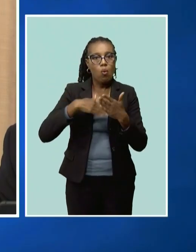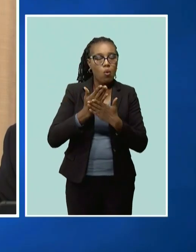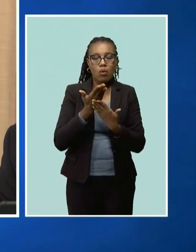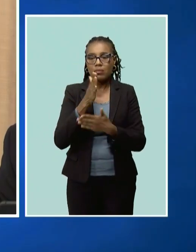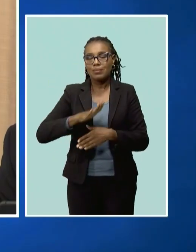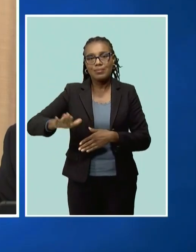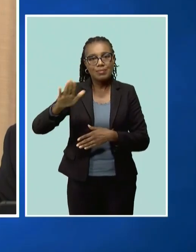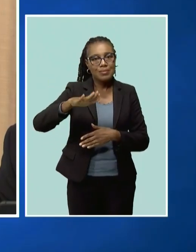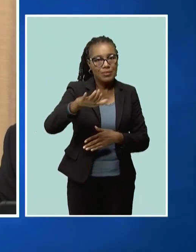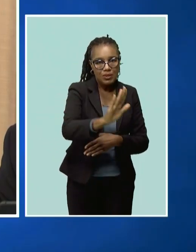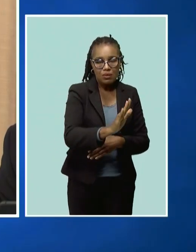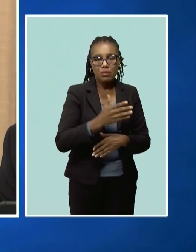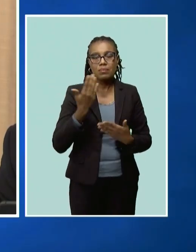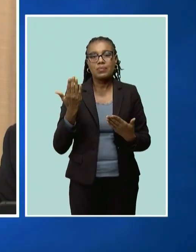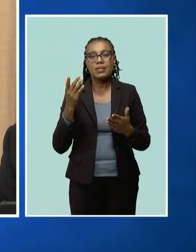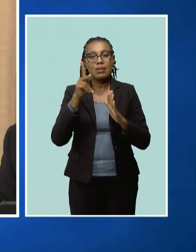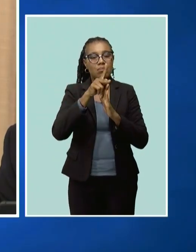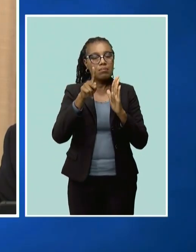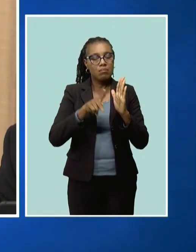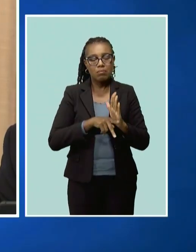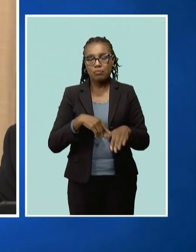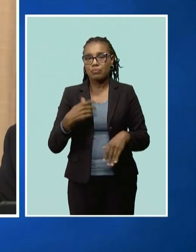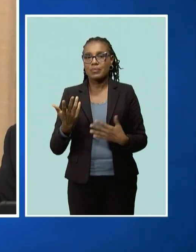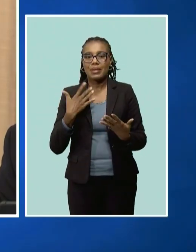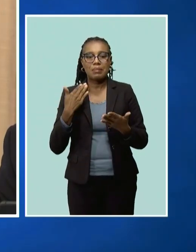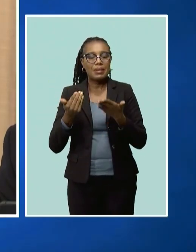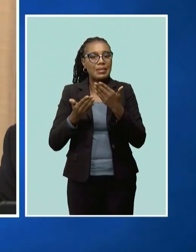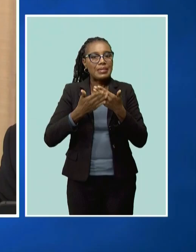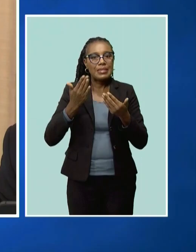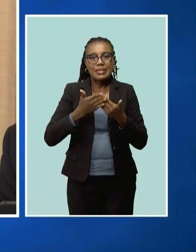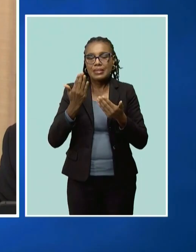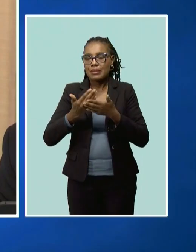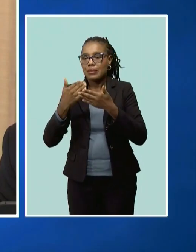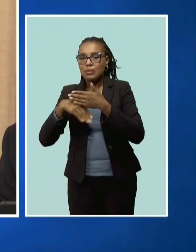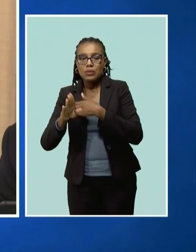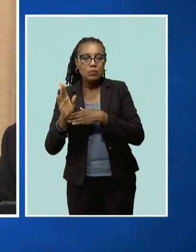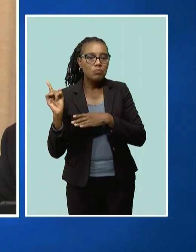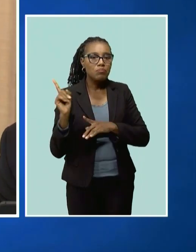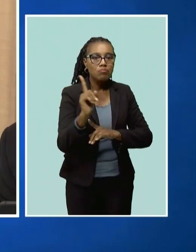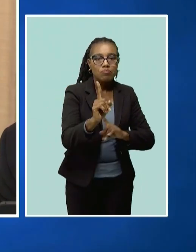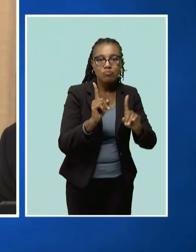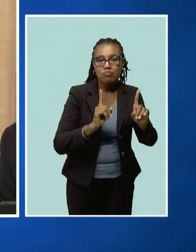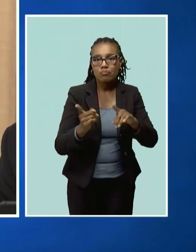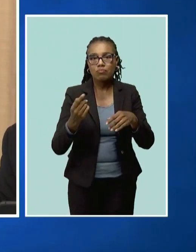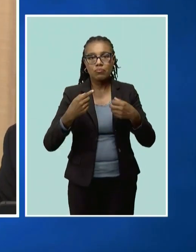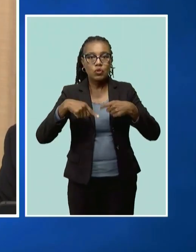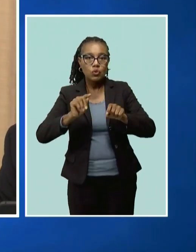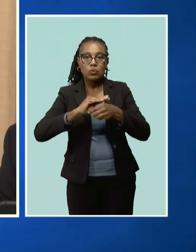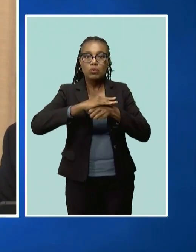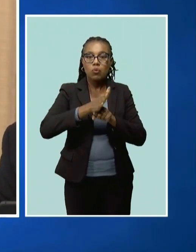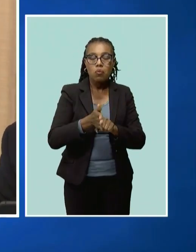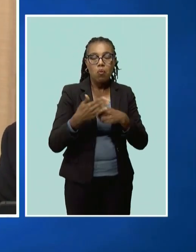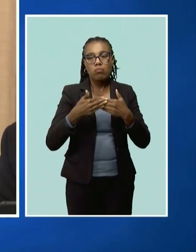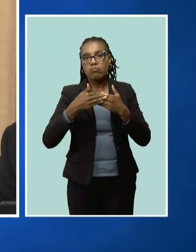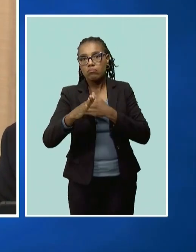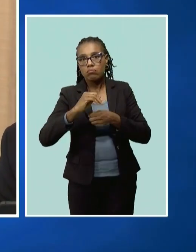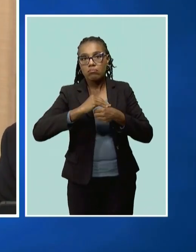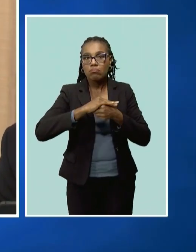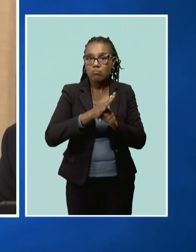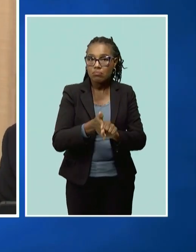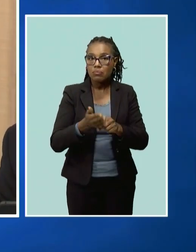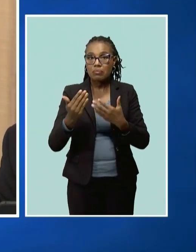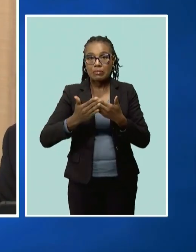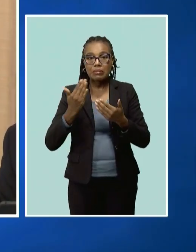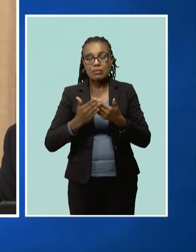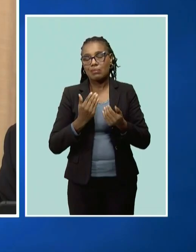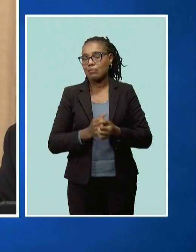to Gabions. Gabions were not easily accessible, particularly during the COVID period. And even after COVID, we